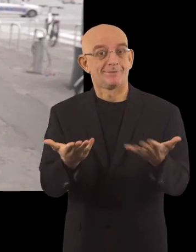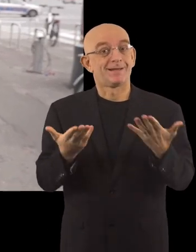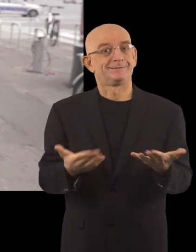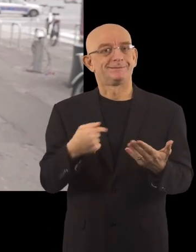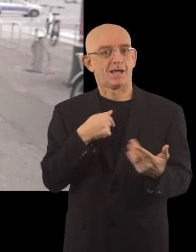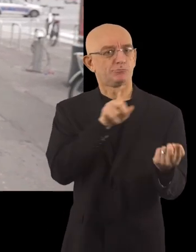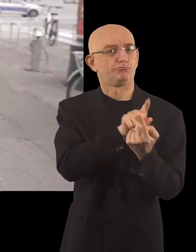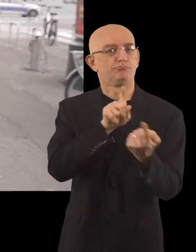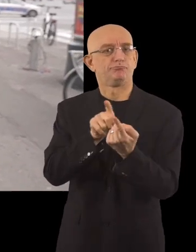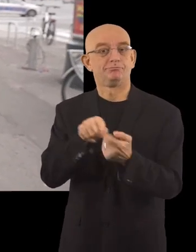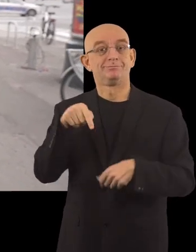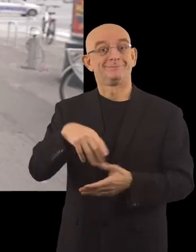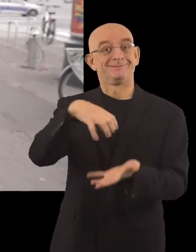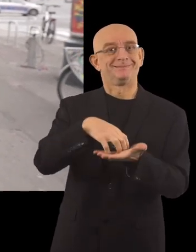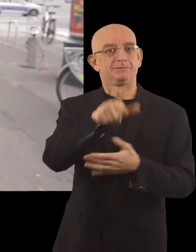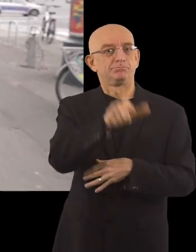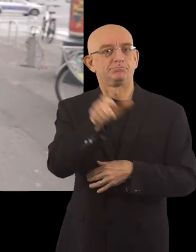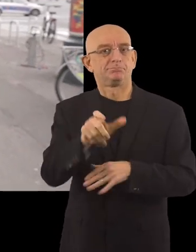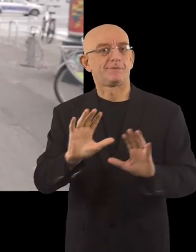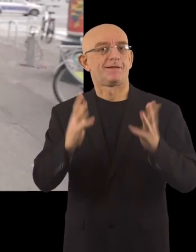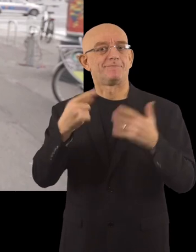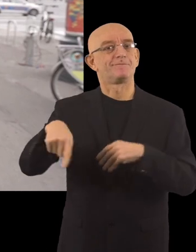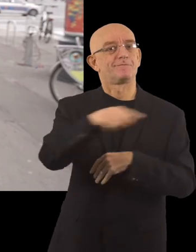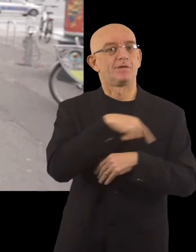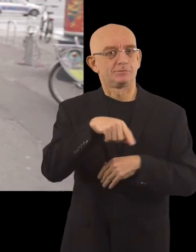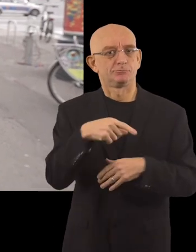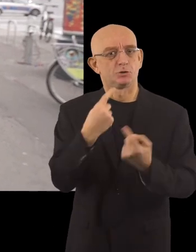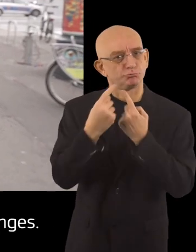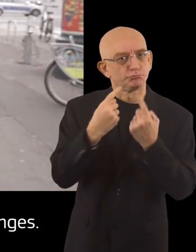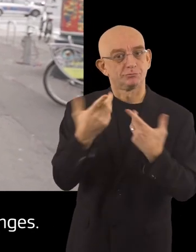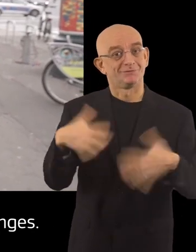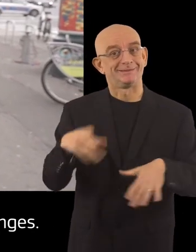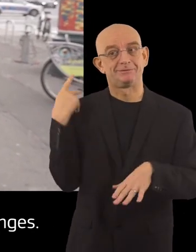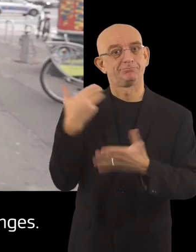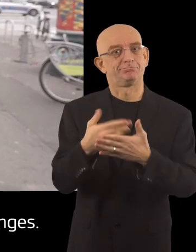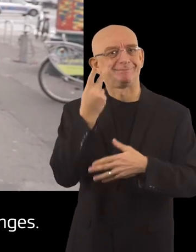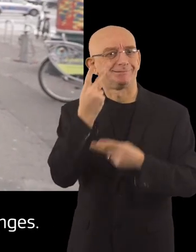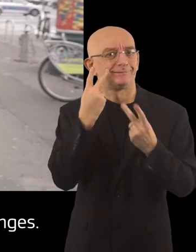Today, we're going to speak to the city's residents to see how they've benefited from the changes.